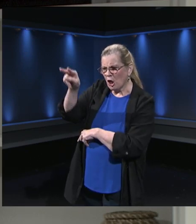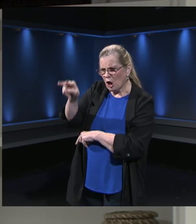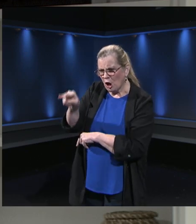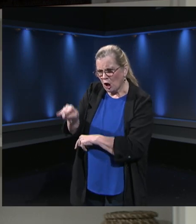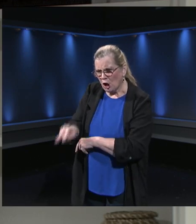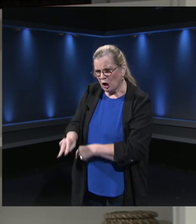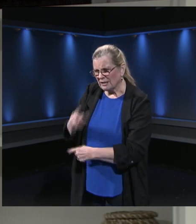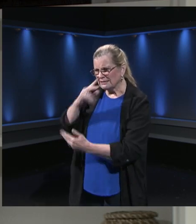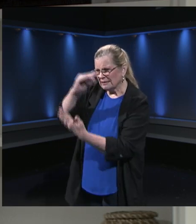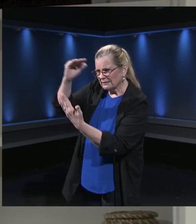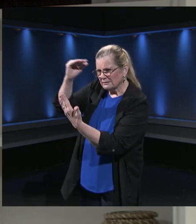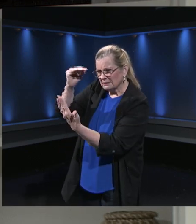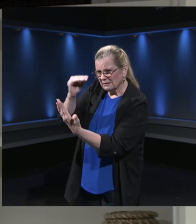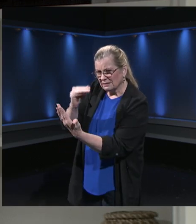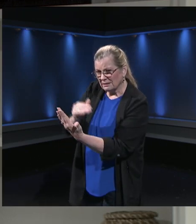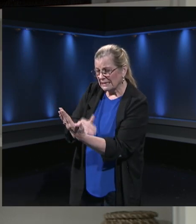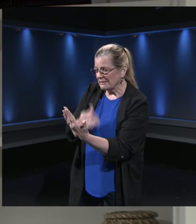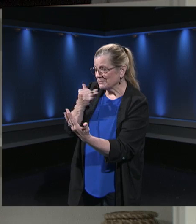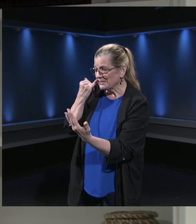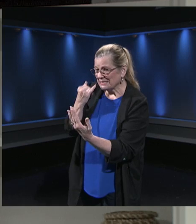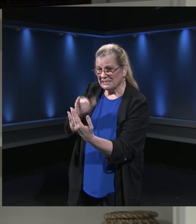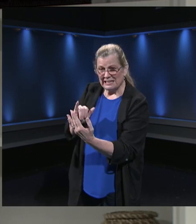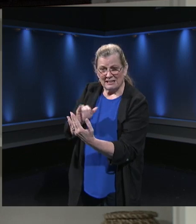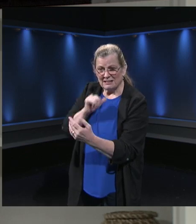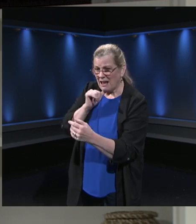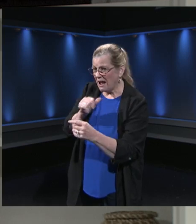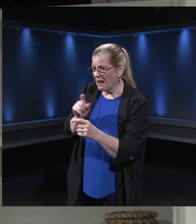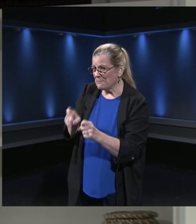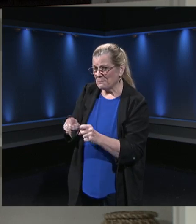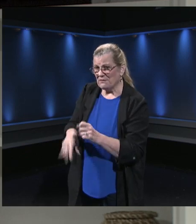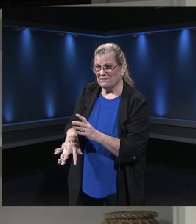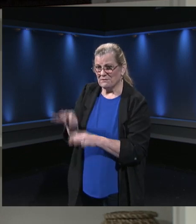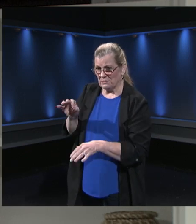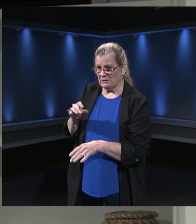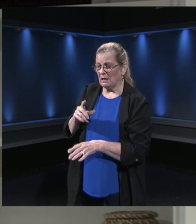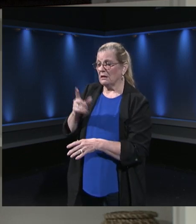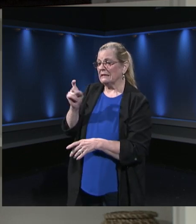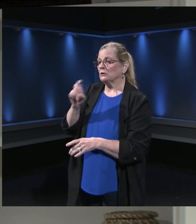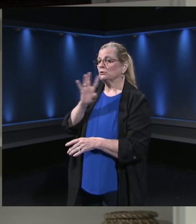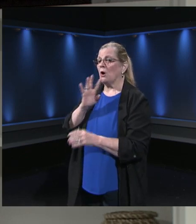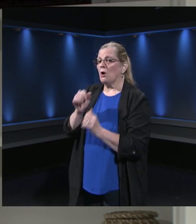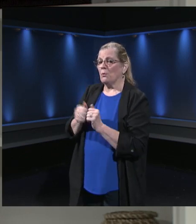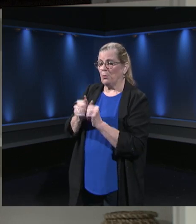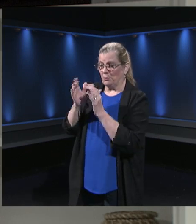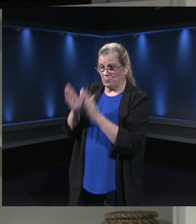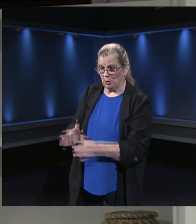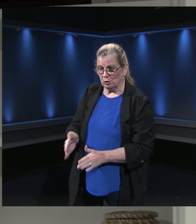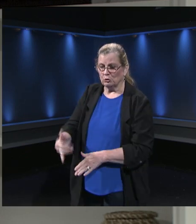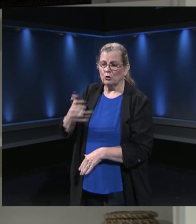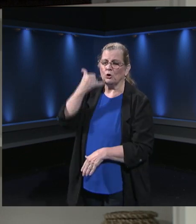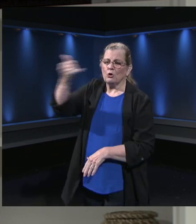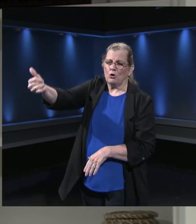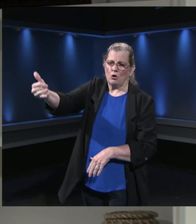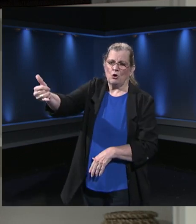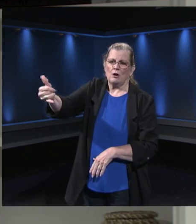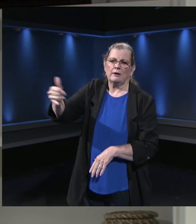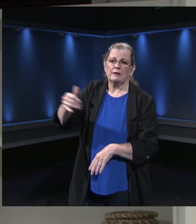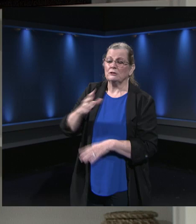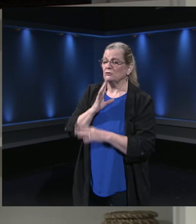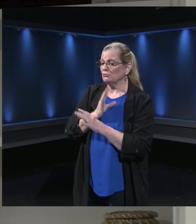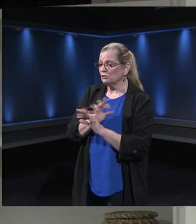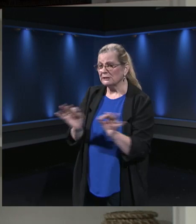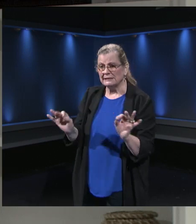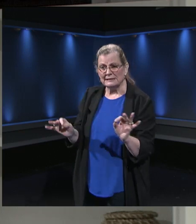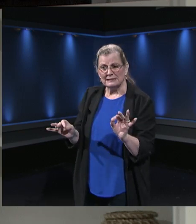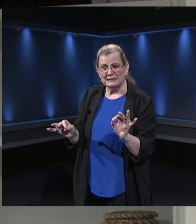struggling and you need to have that human connection, there's that 800 number you can call free of charge, language